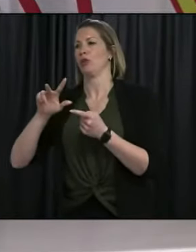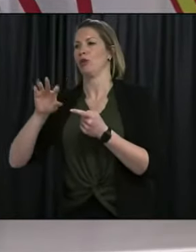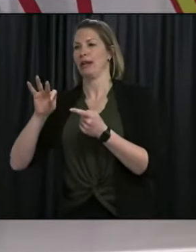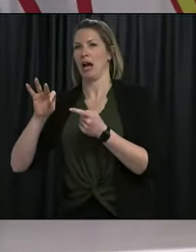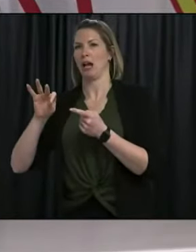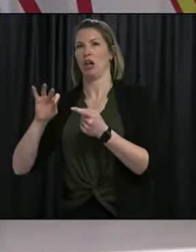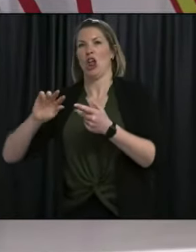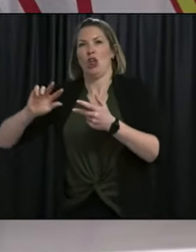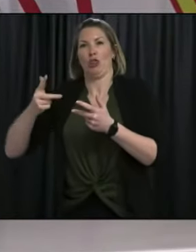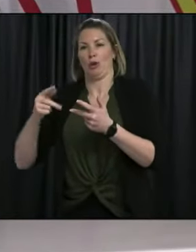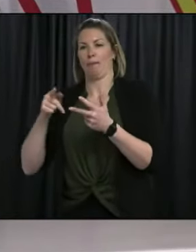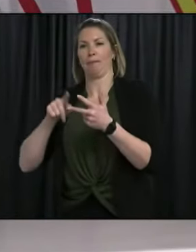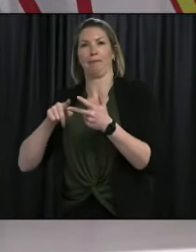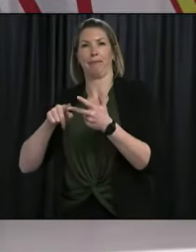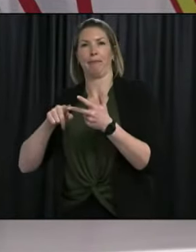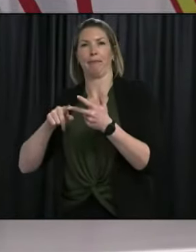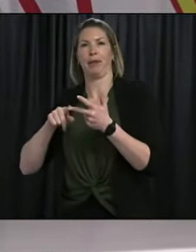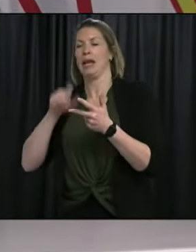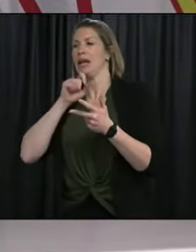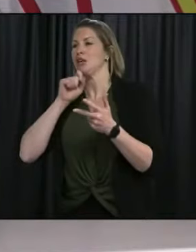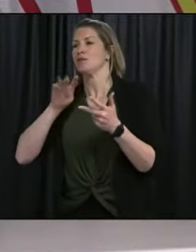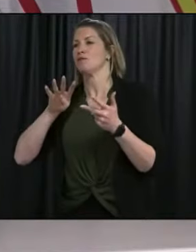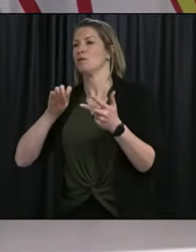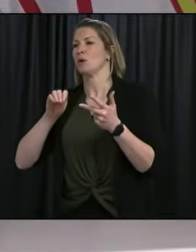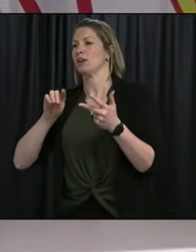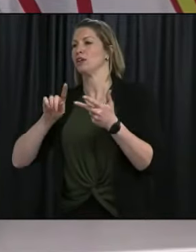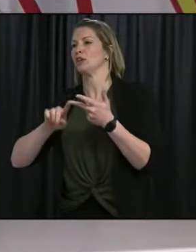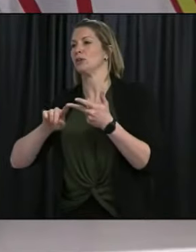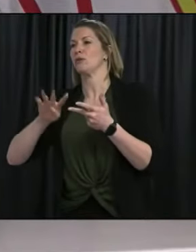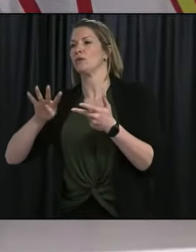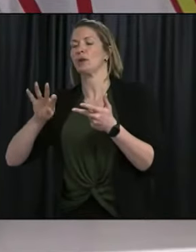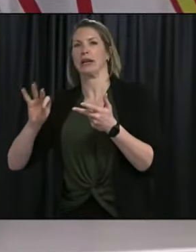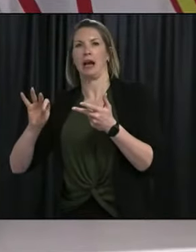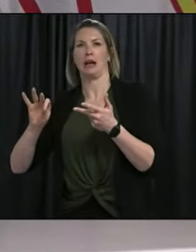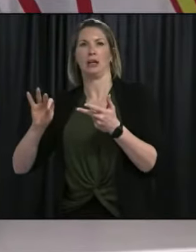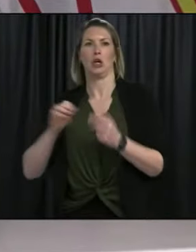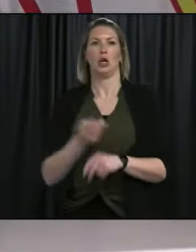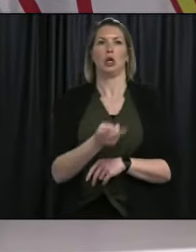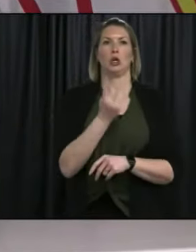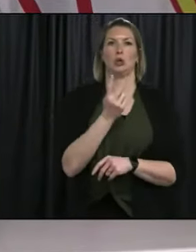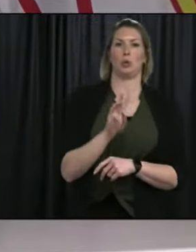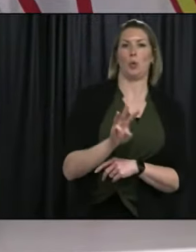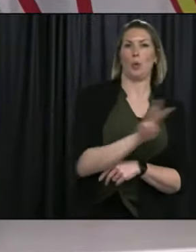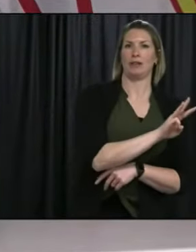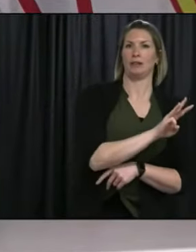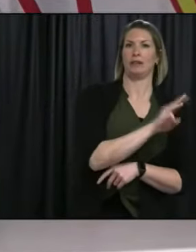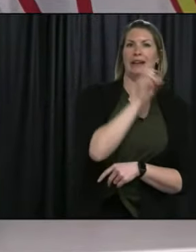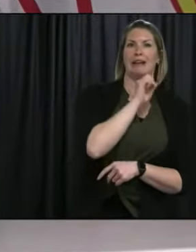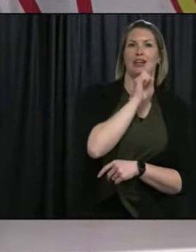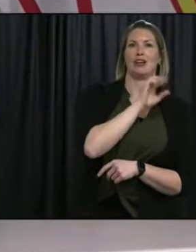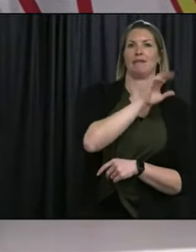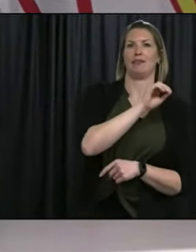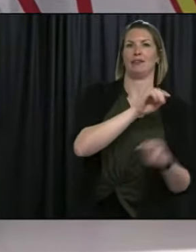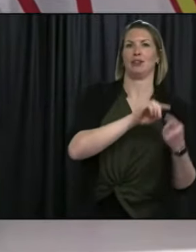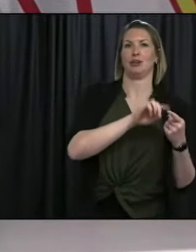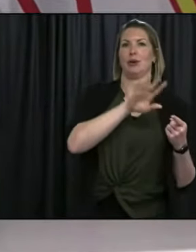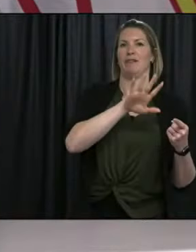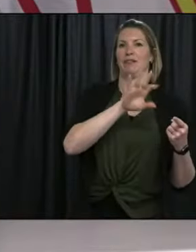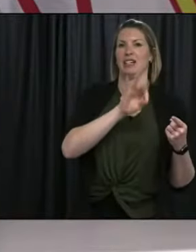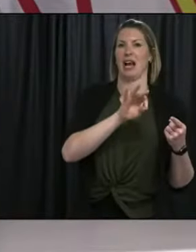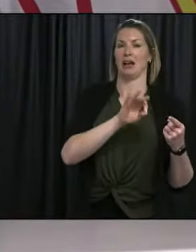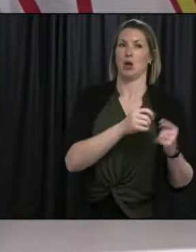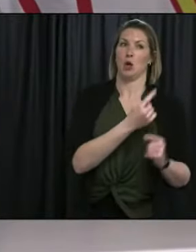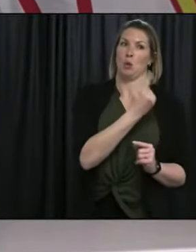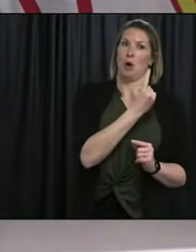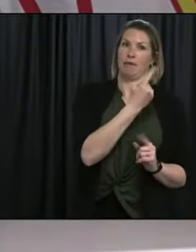40 and 49, sorry. Two are in Western Health. Both are between the ages of 50 and 59. One is related to travel,